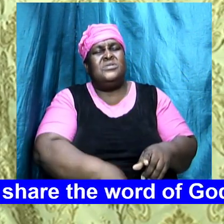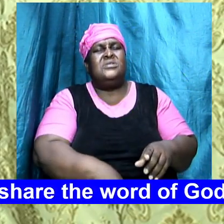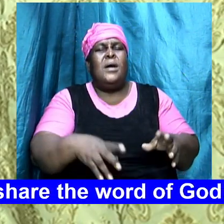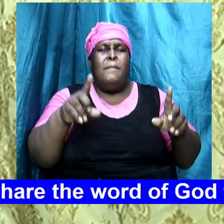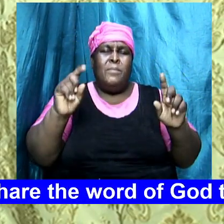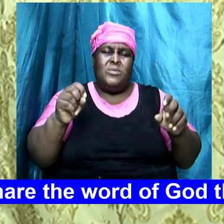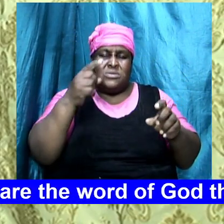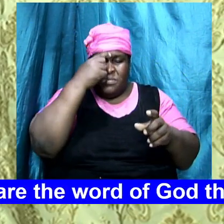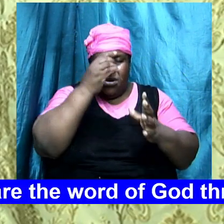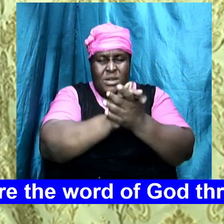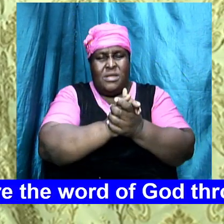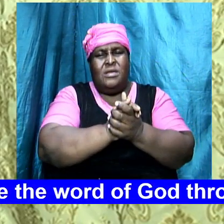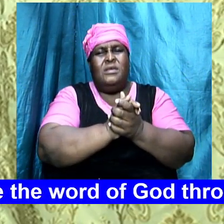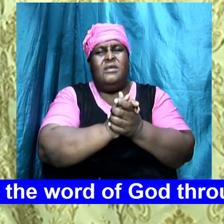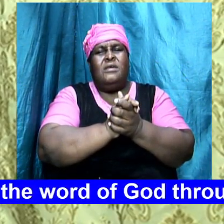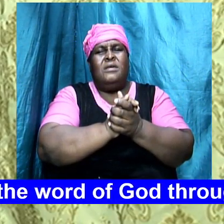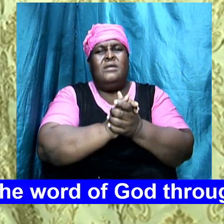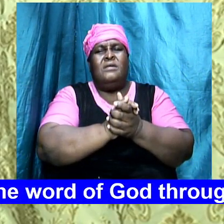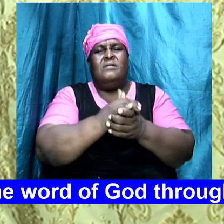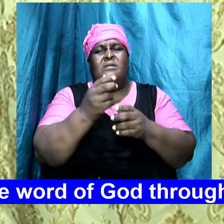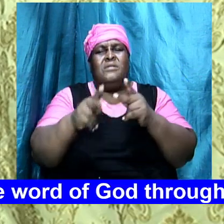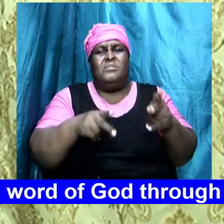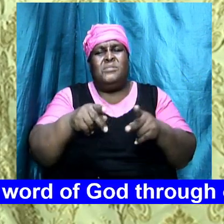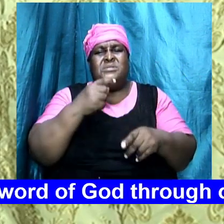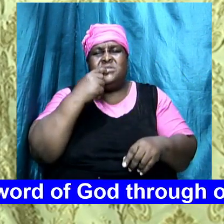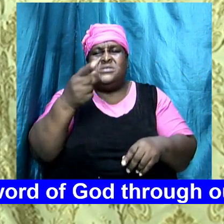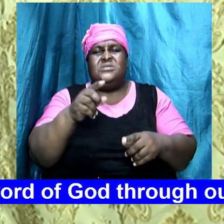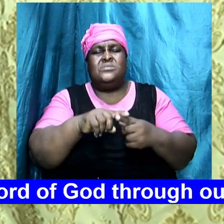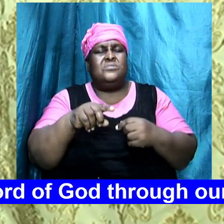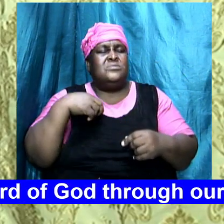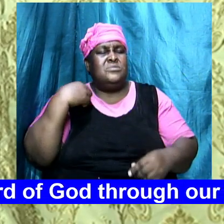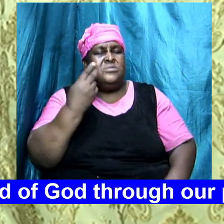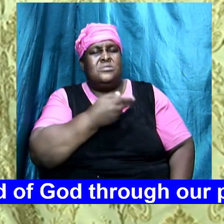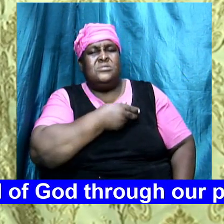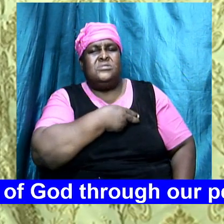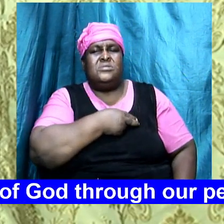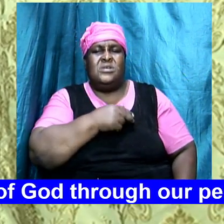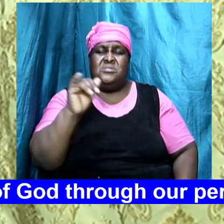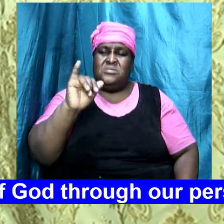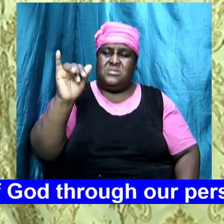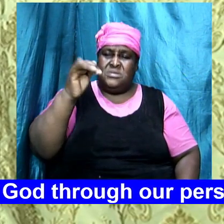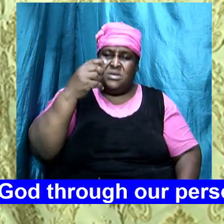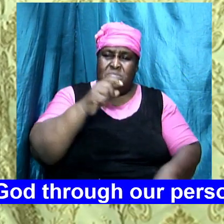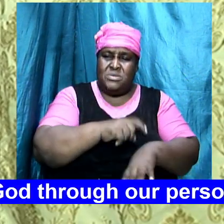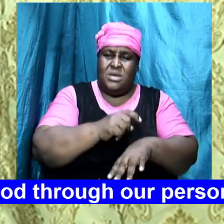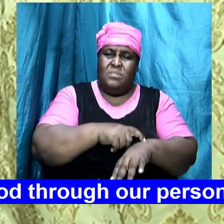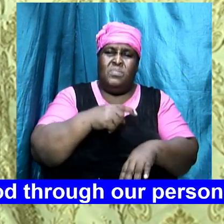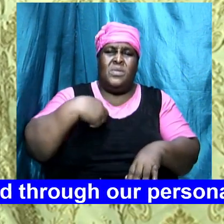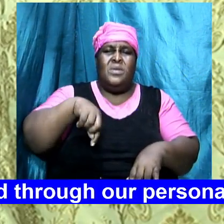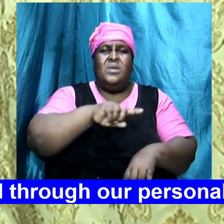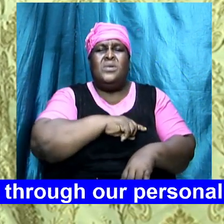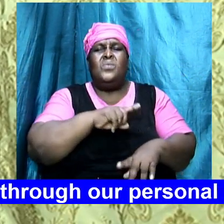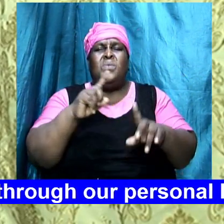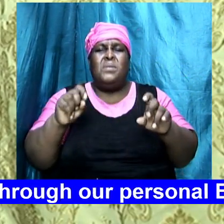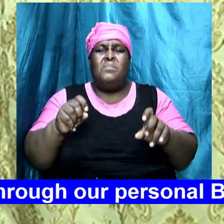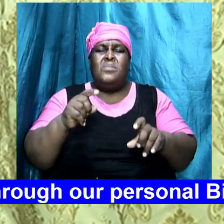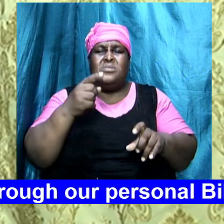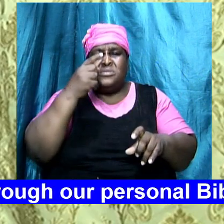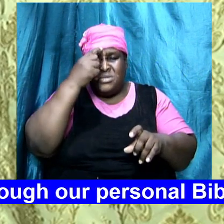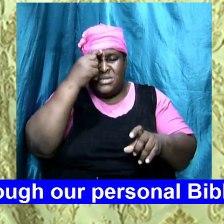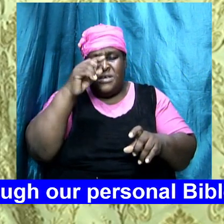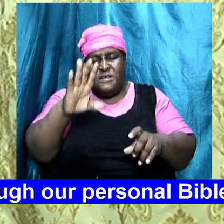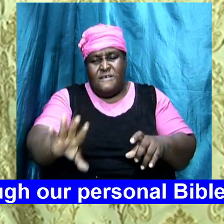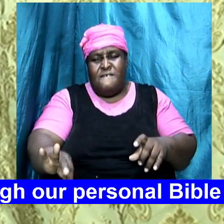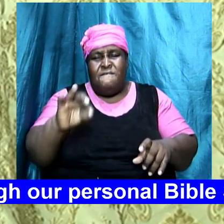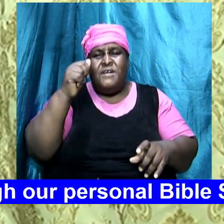things that people said to us but at the same time we must find ourselves studying